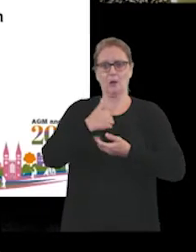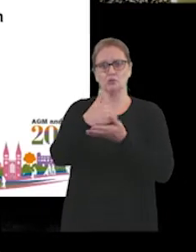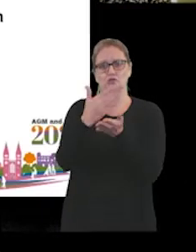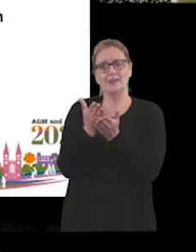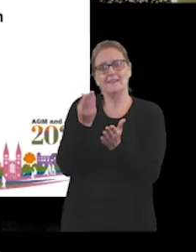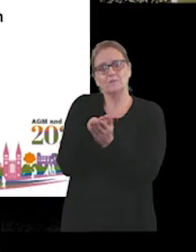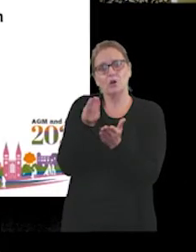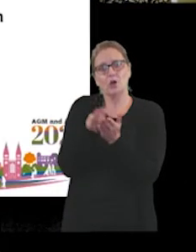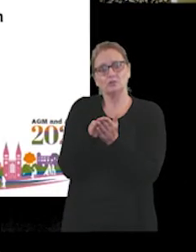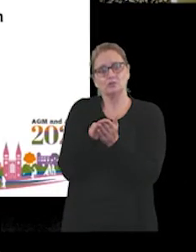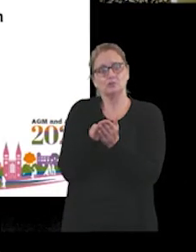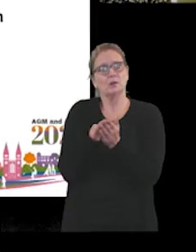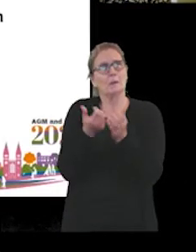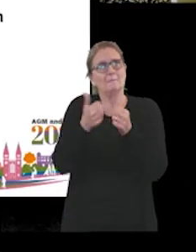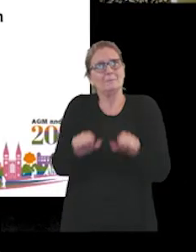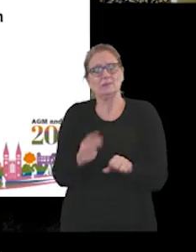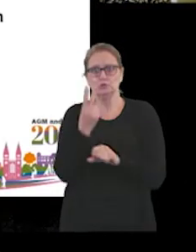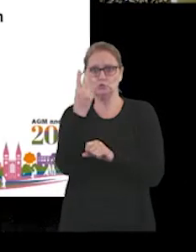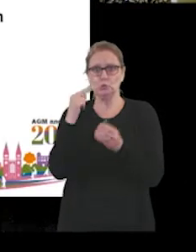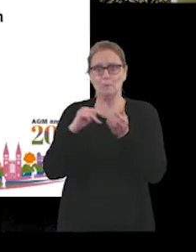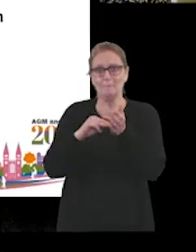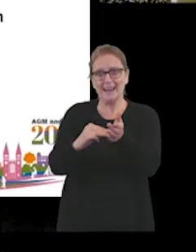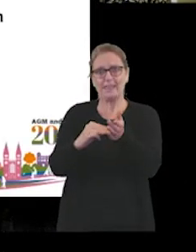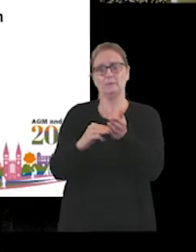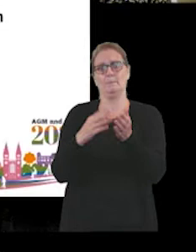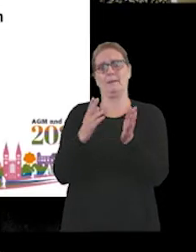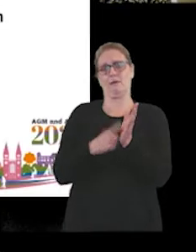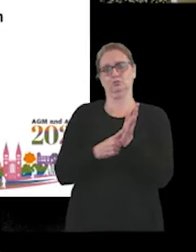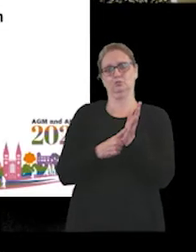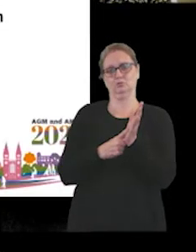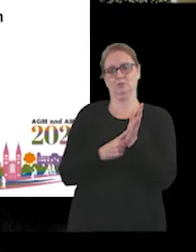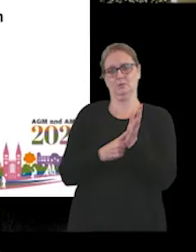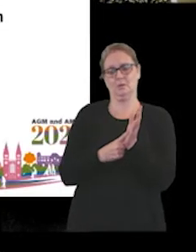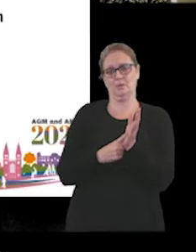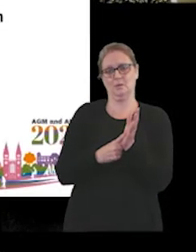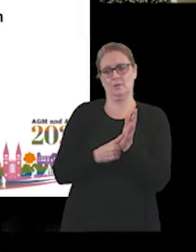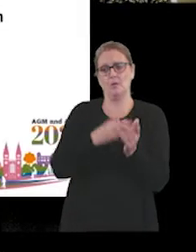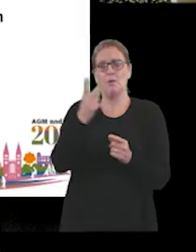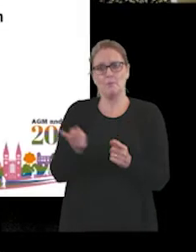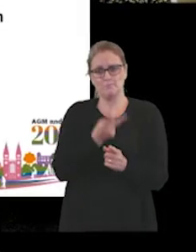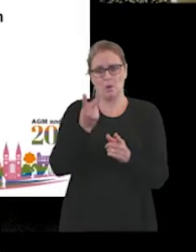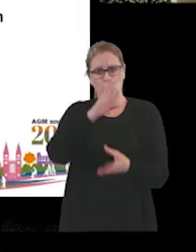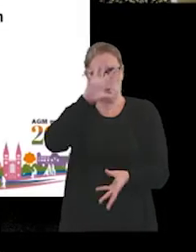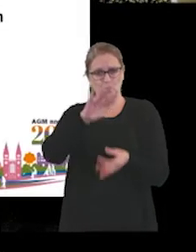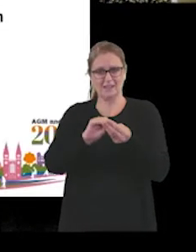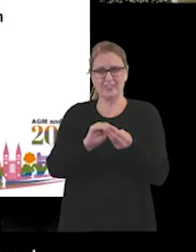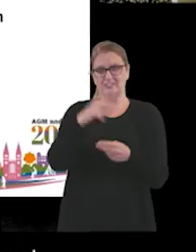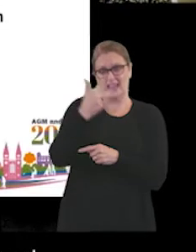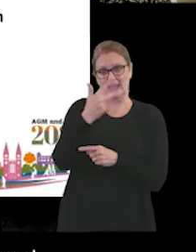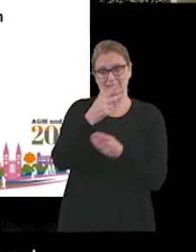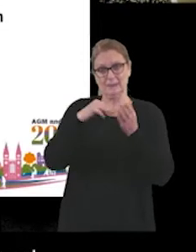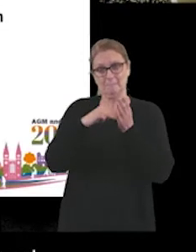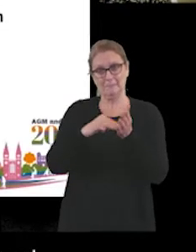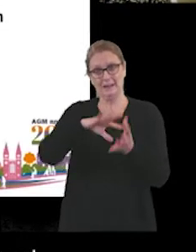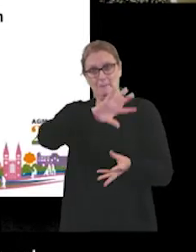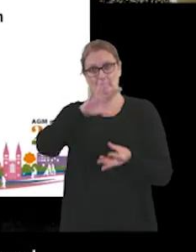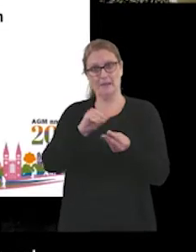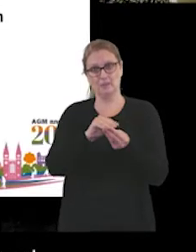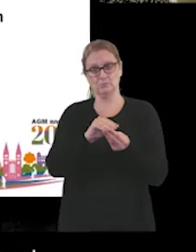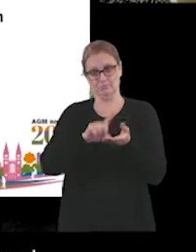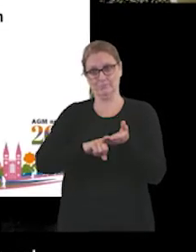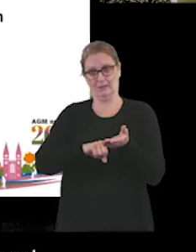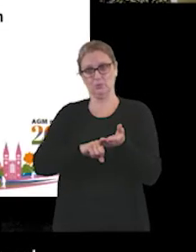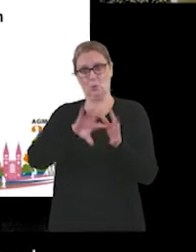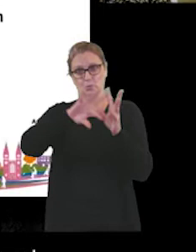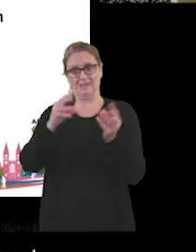organisation has been £2 million. Both of those items that total that £18 million have been fully reimbursed